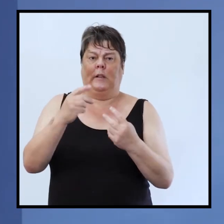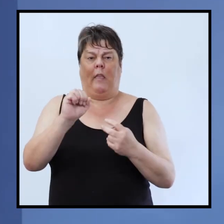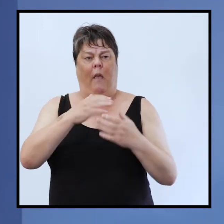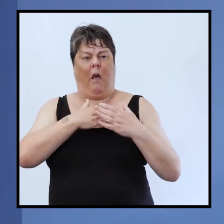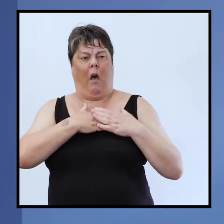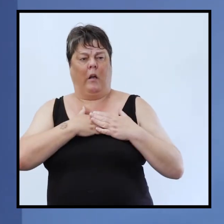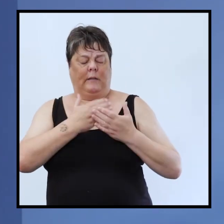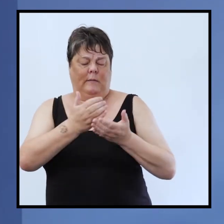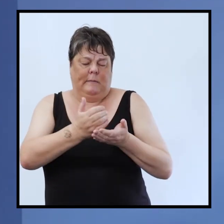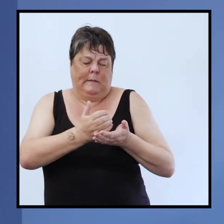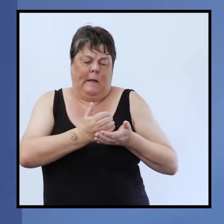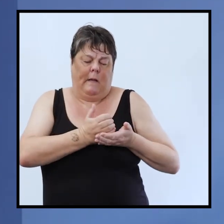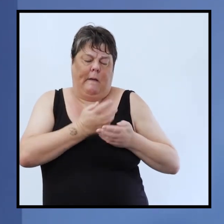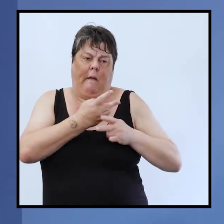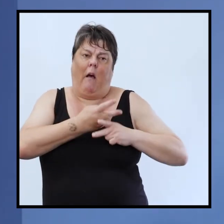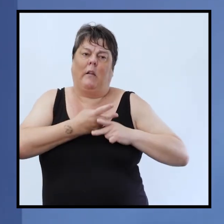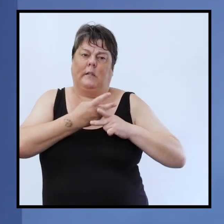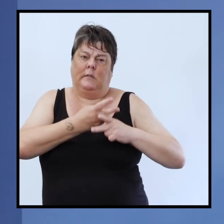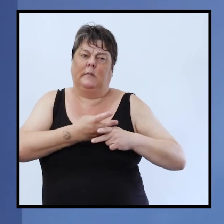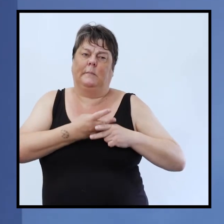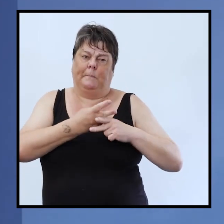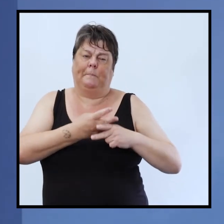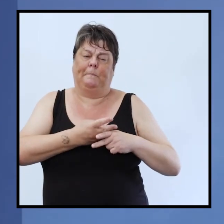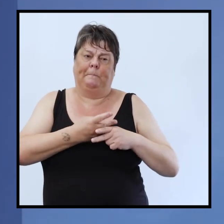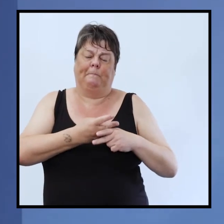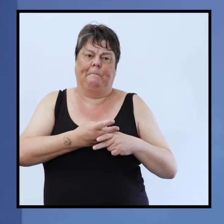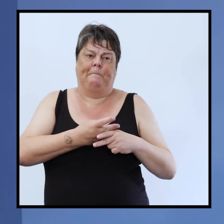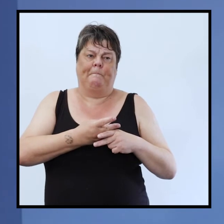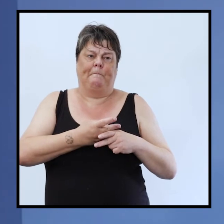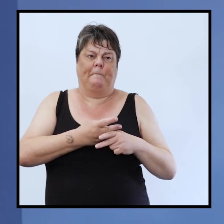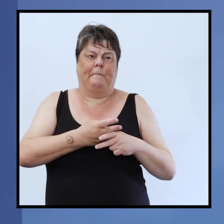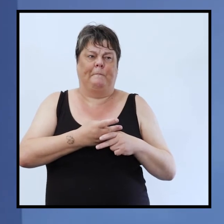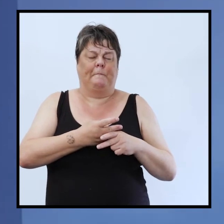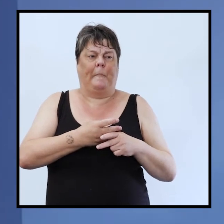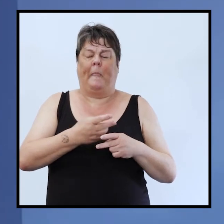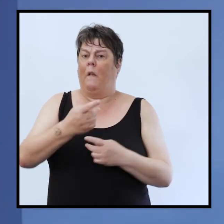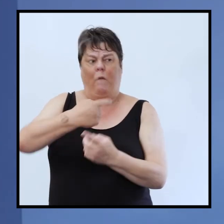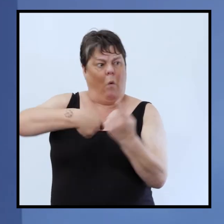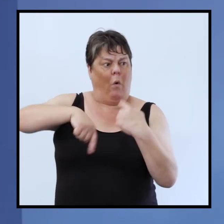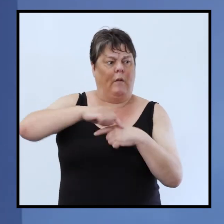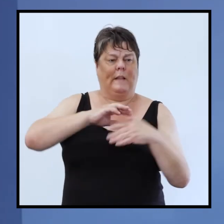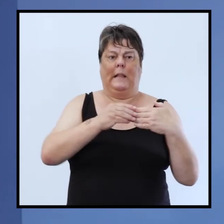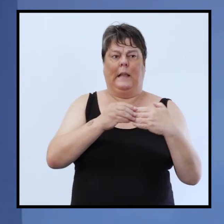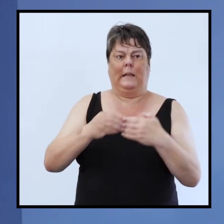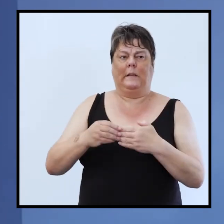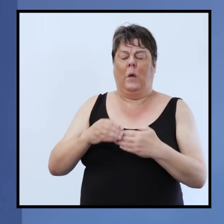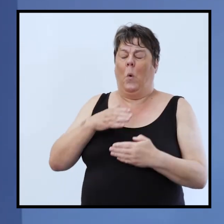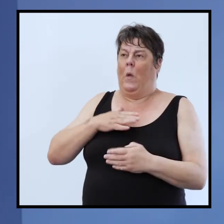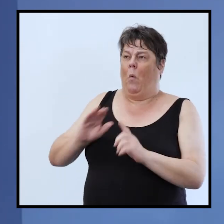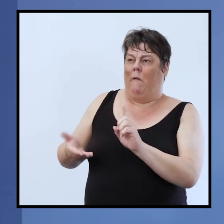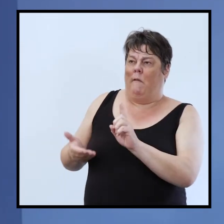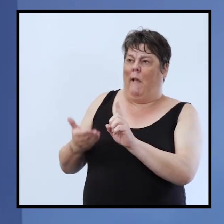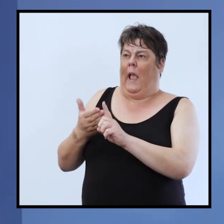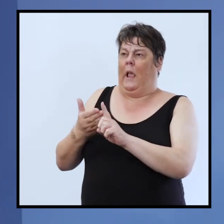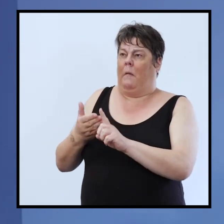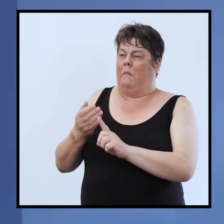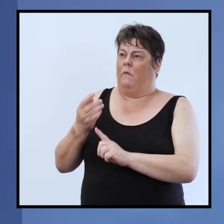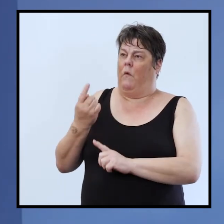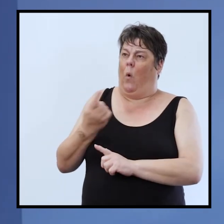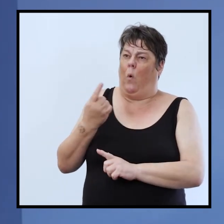their hearts that they would that all us leaders we just be all up for jesus take risks